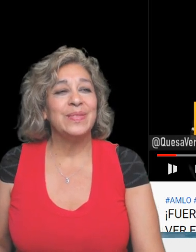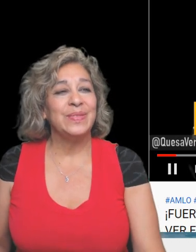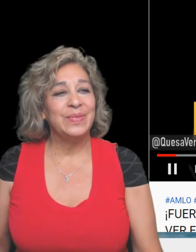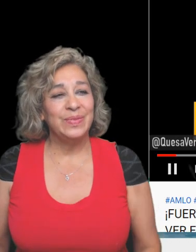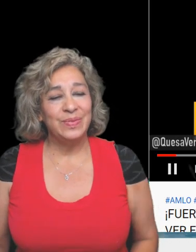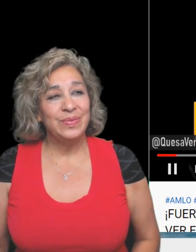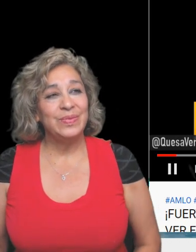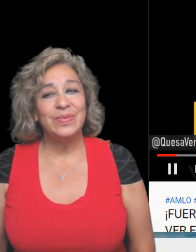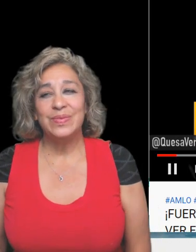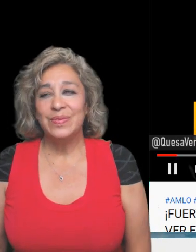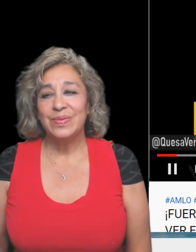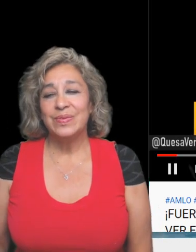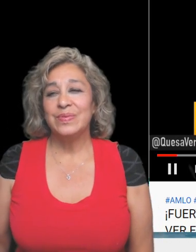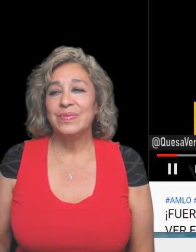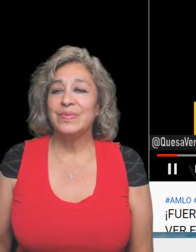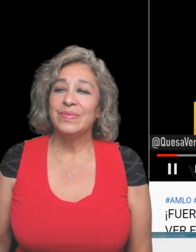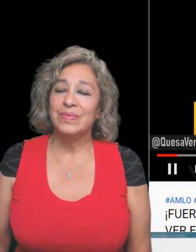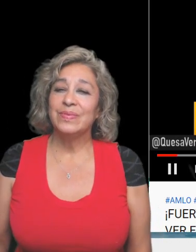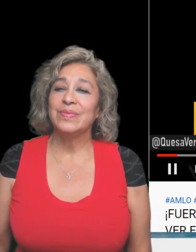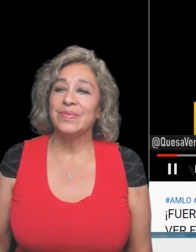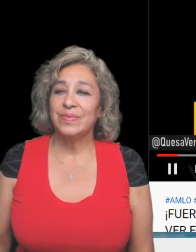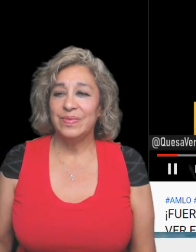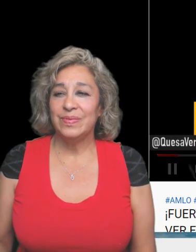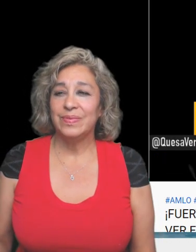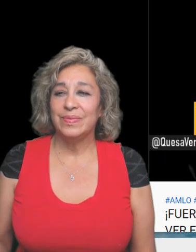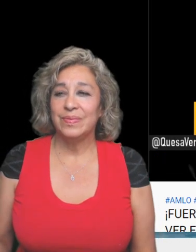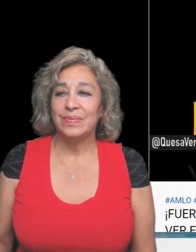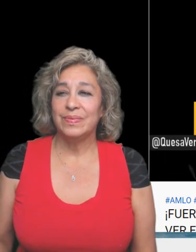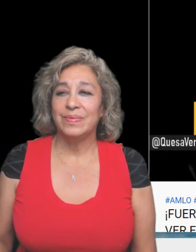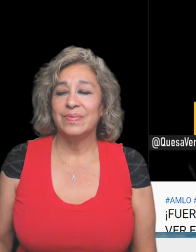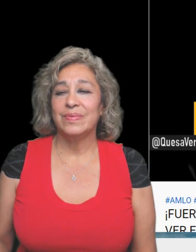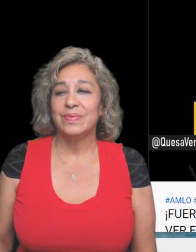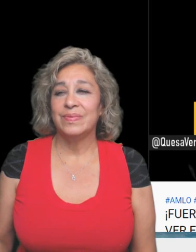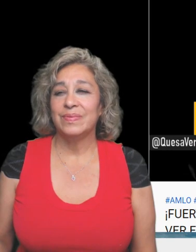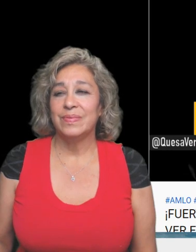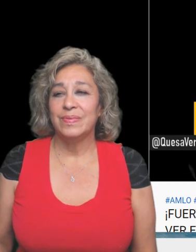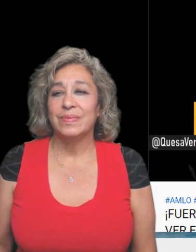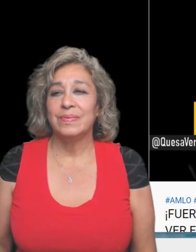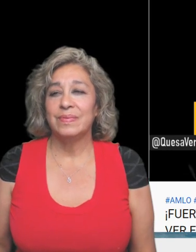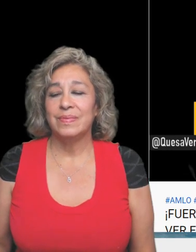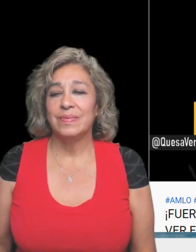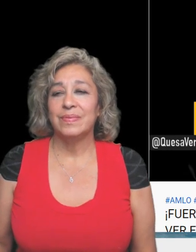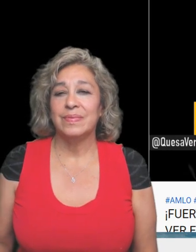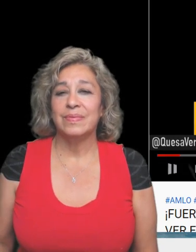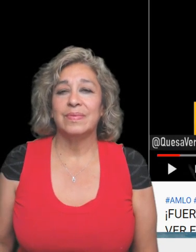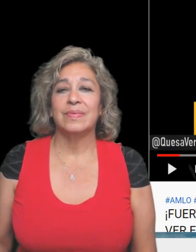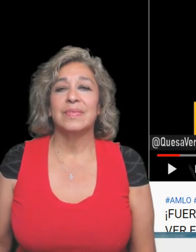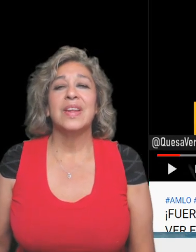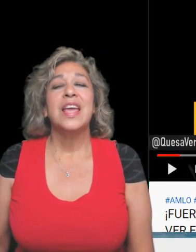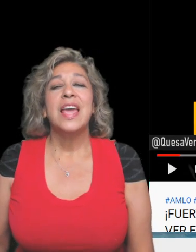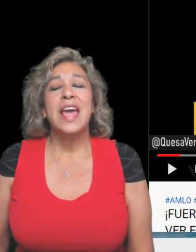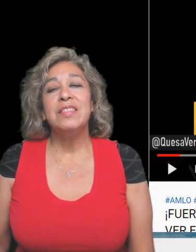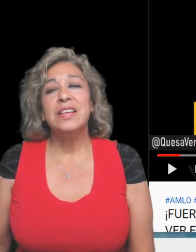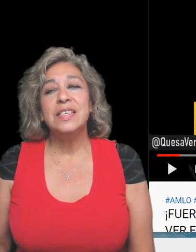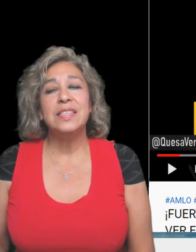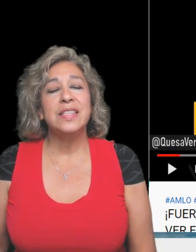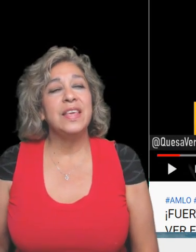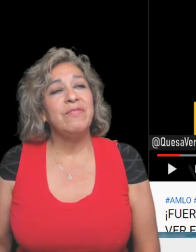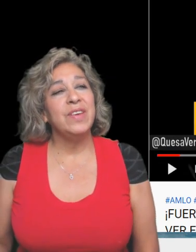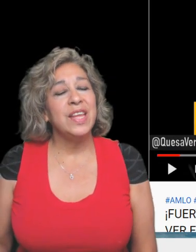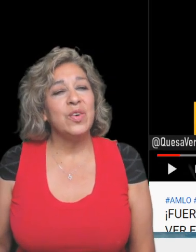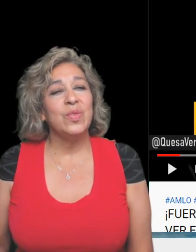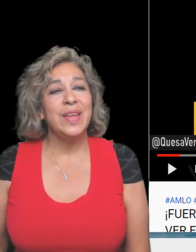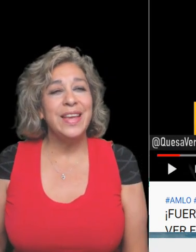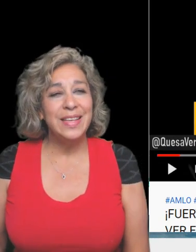y este es el video que manda el como mensaje a toda Latinoamérica que está trascendiendo and this is